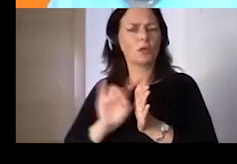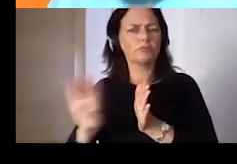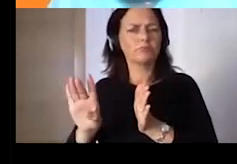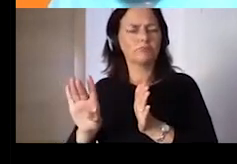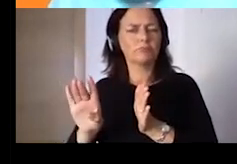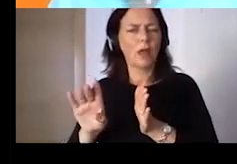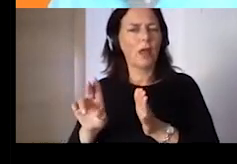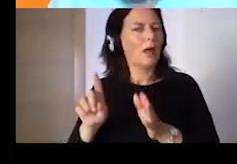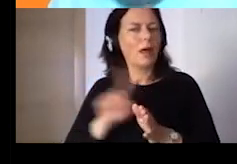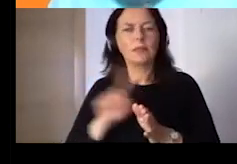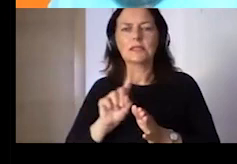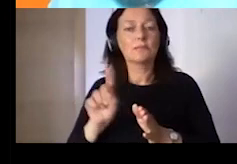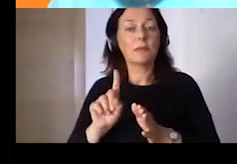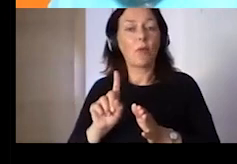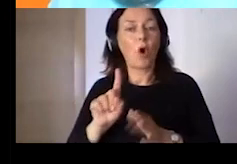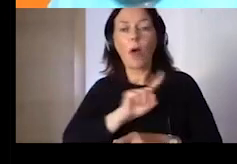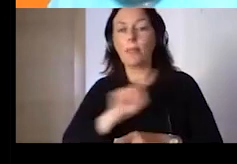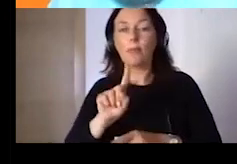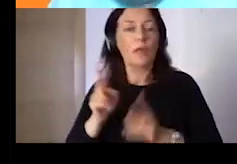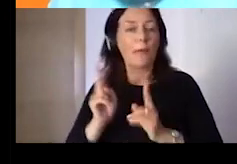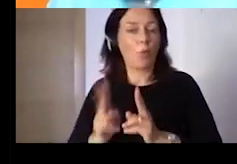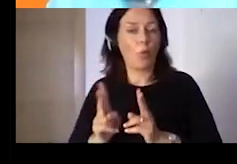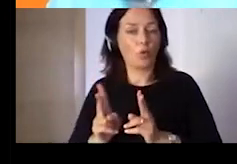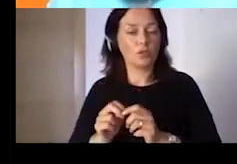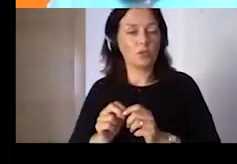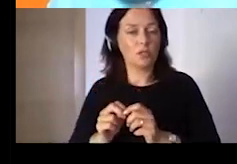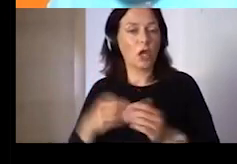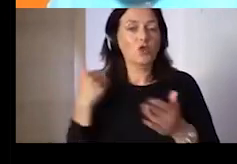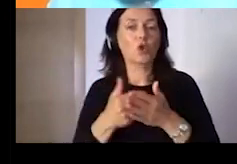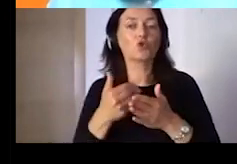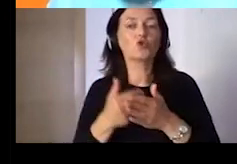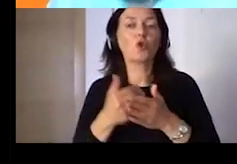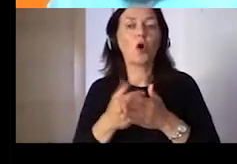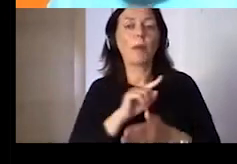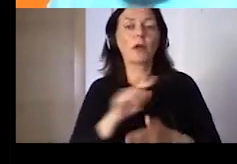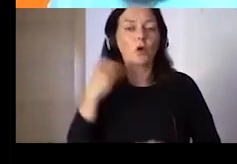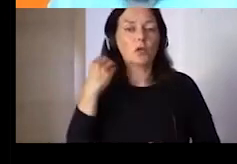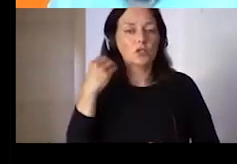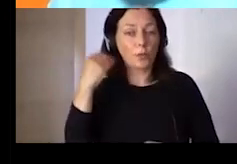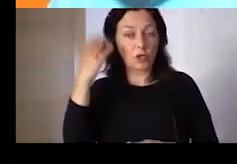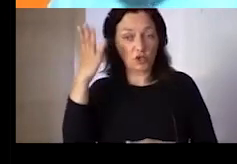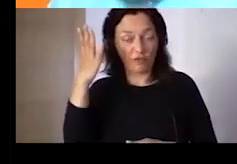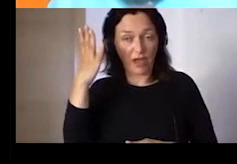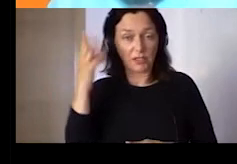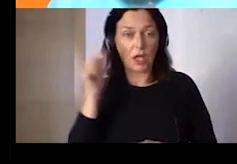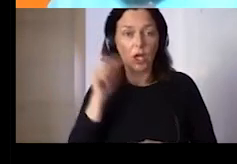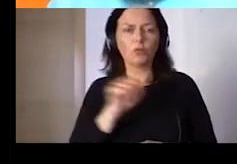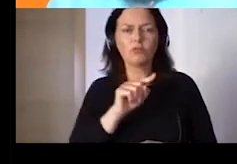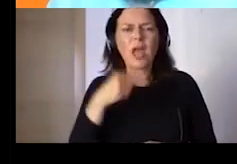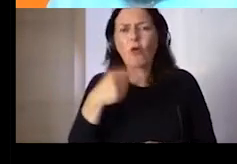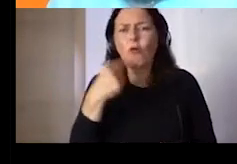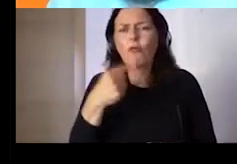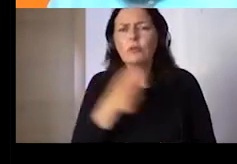physical, it's especially in this new domain, virtual. And it means new strategies